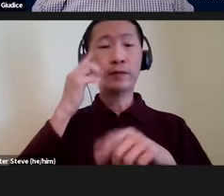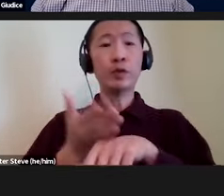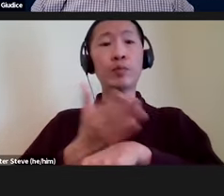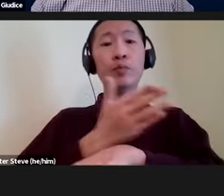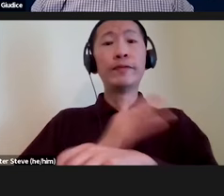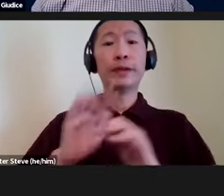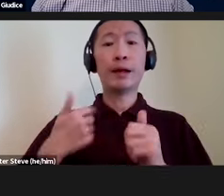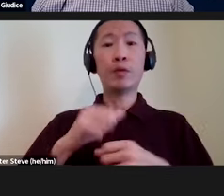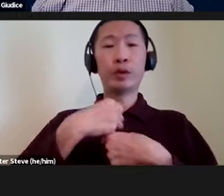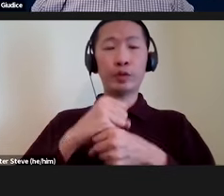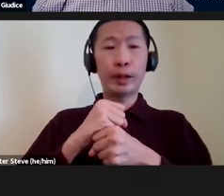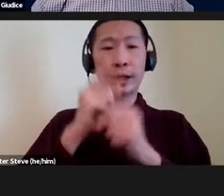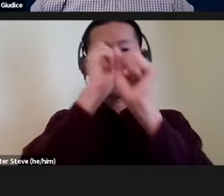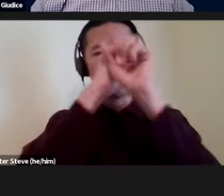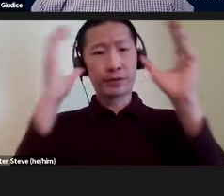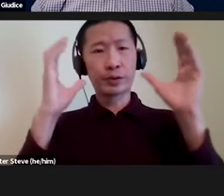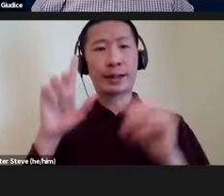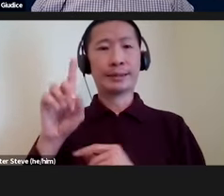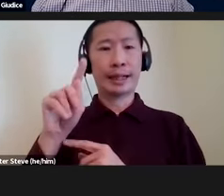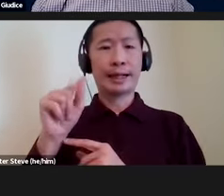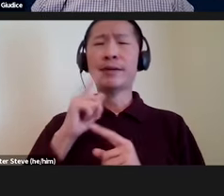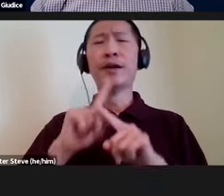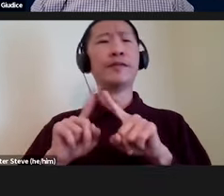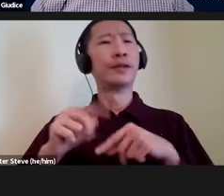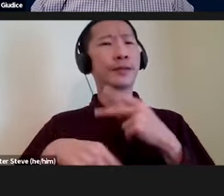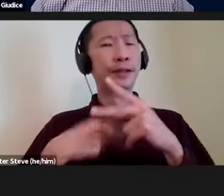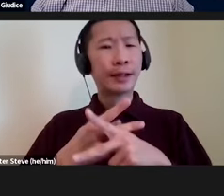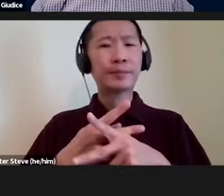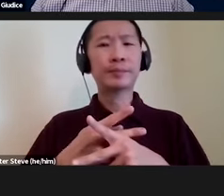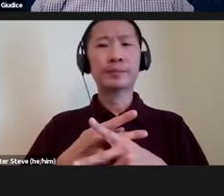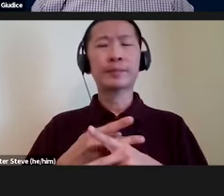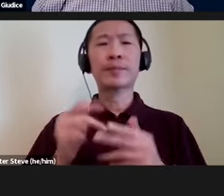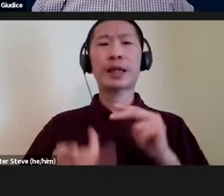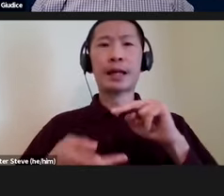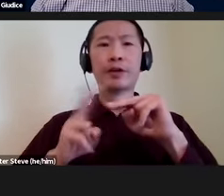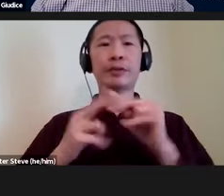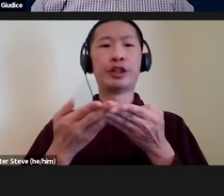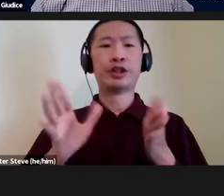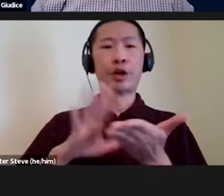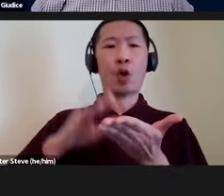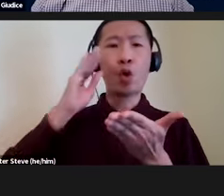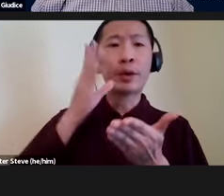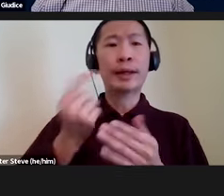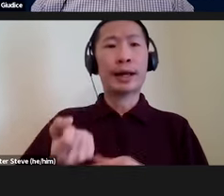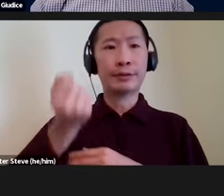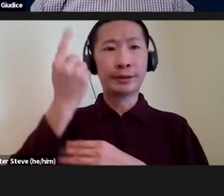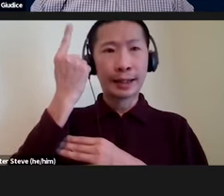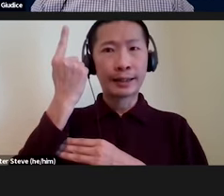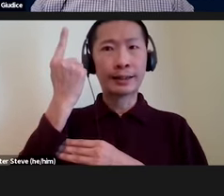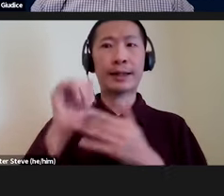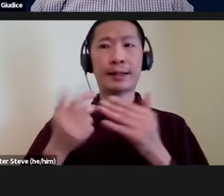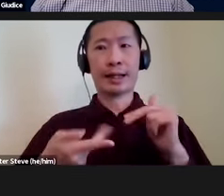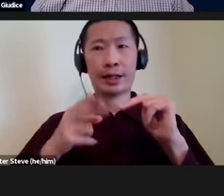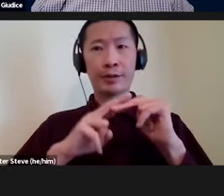how we create and visualize data, really of all kinds, so it increases general learning and understanding, so it